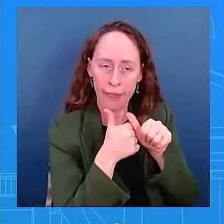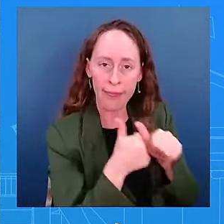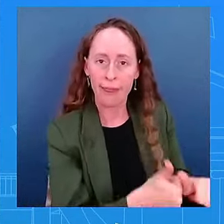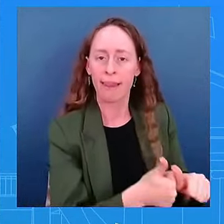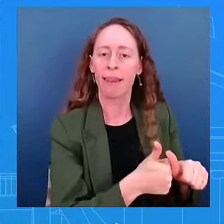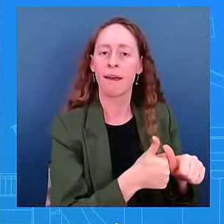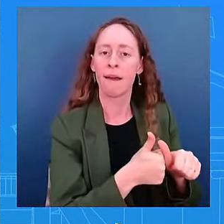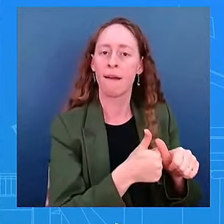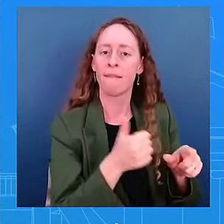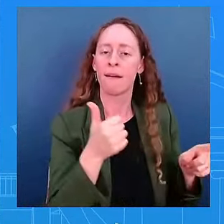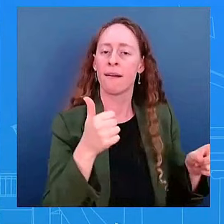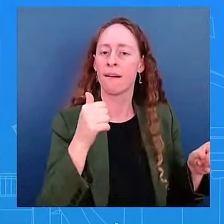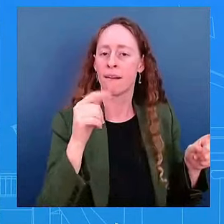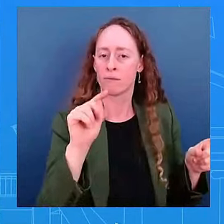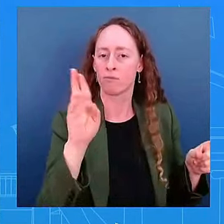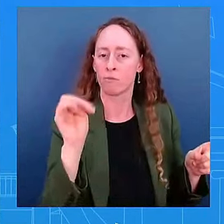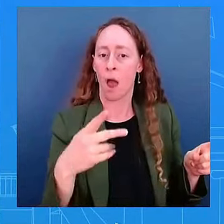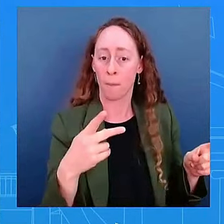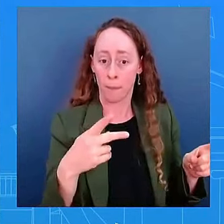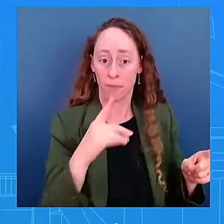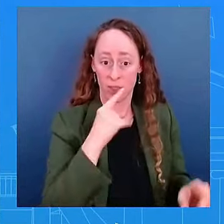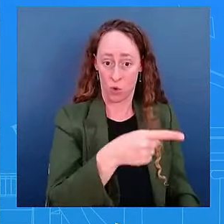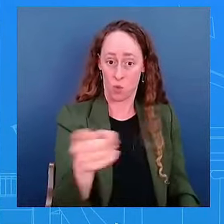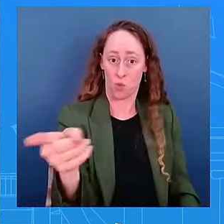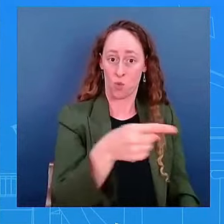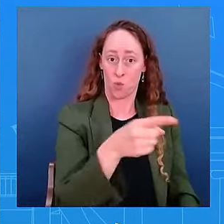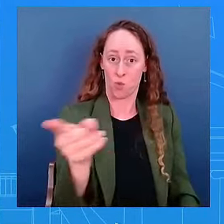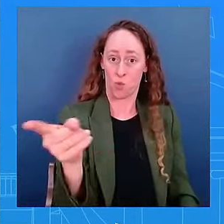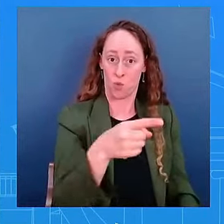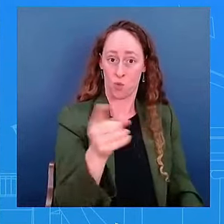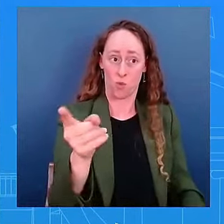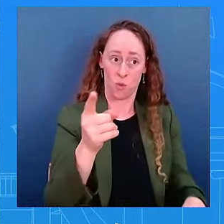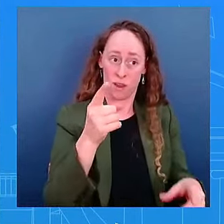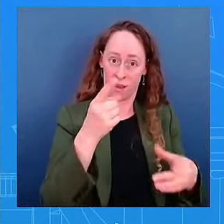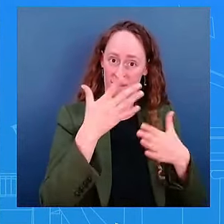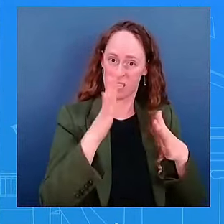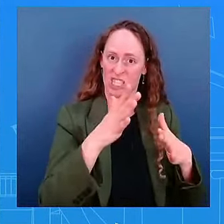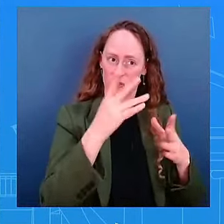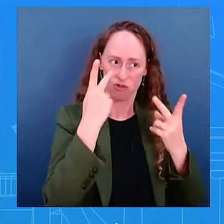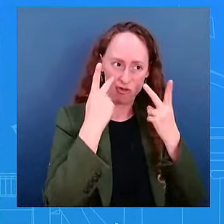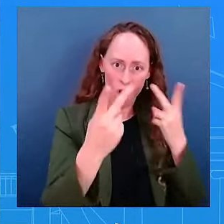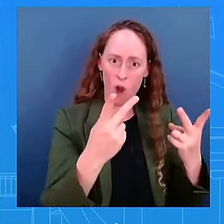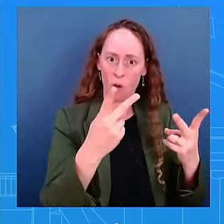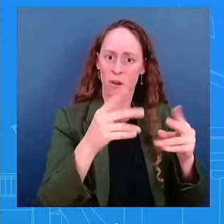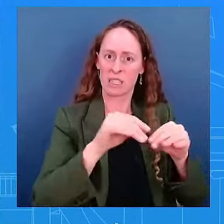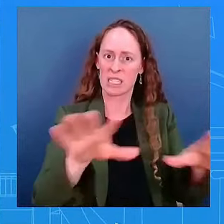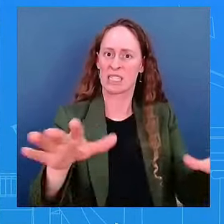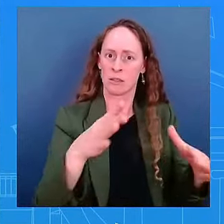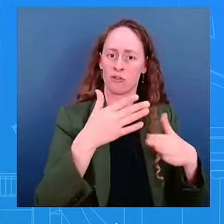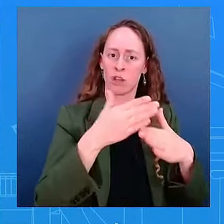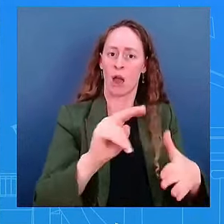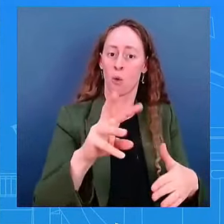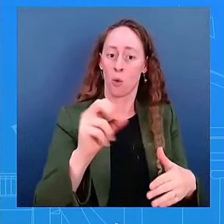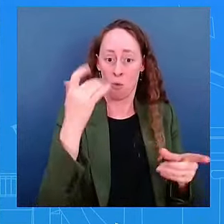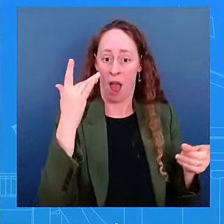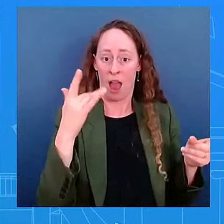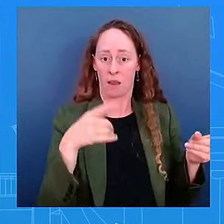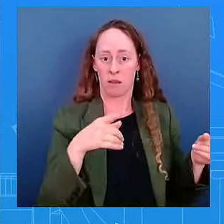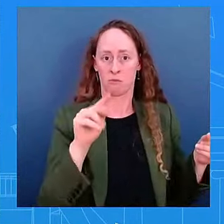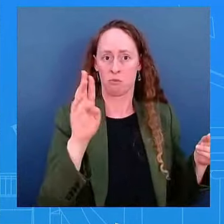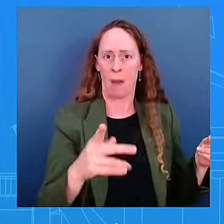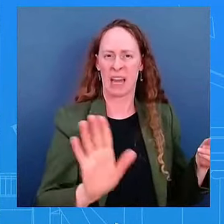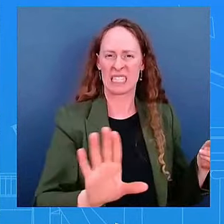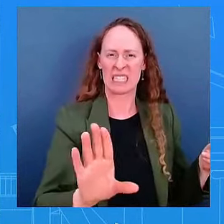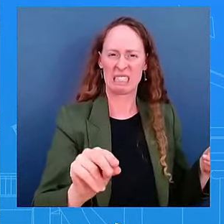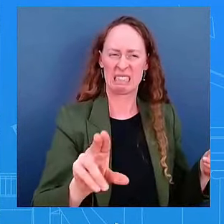coming from me. Some of your colleagues reported that the former president said, let's not move forward with this proposal because it's going to help Joe Biden.